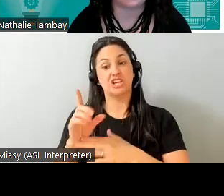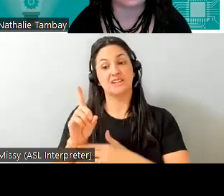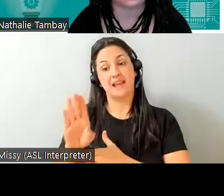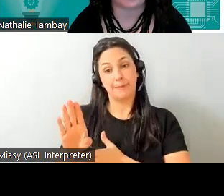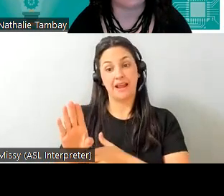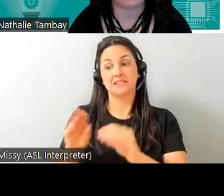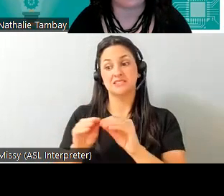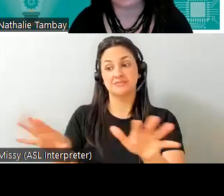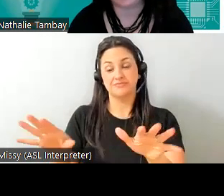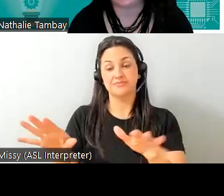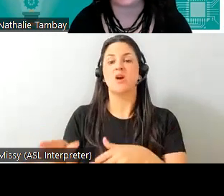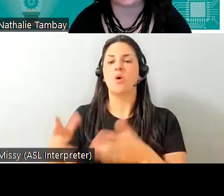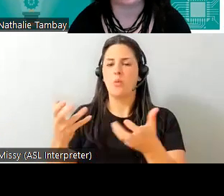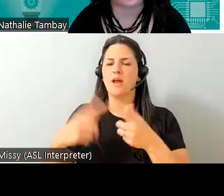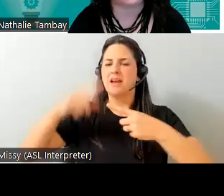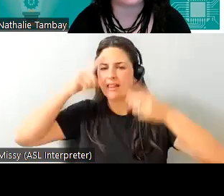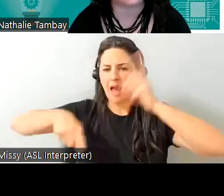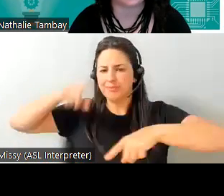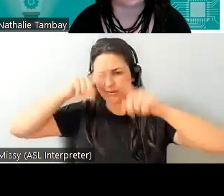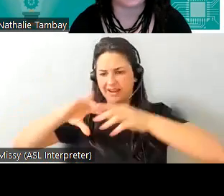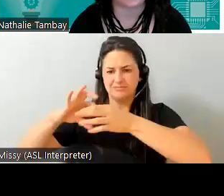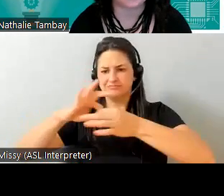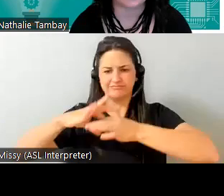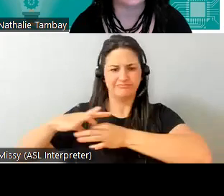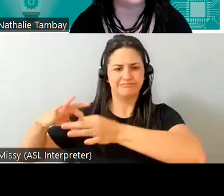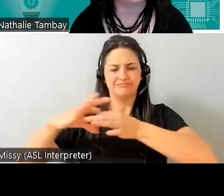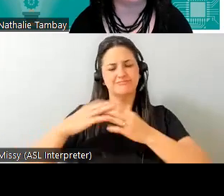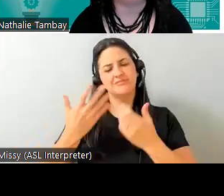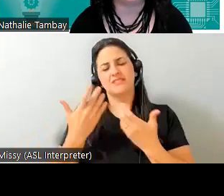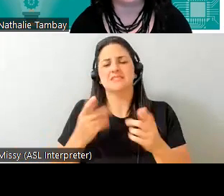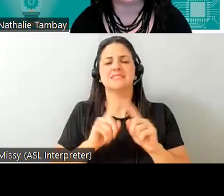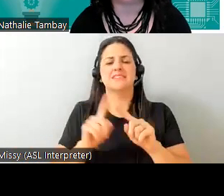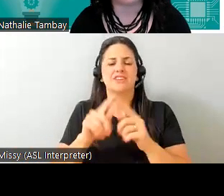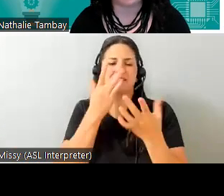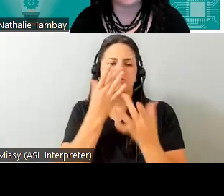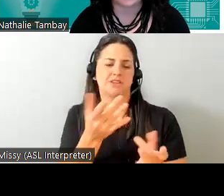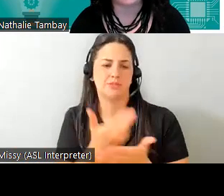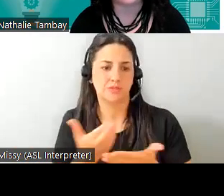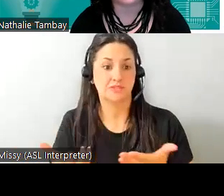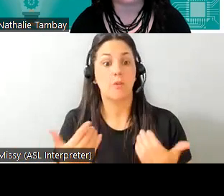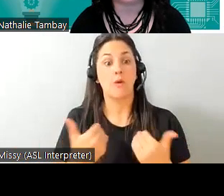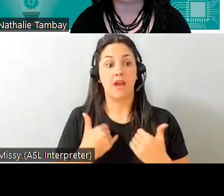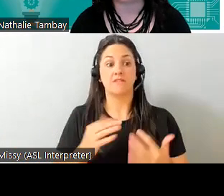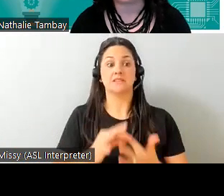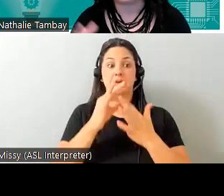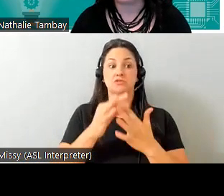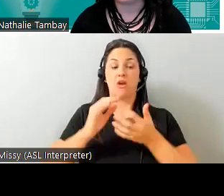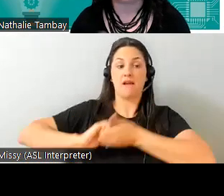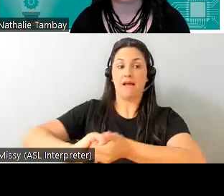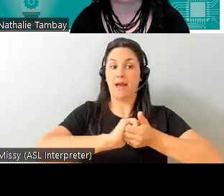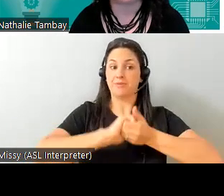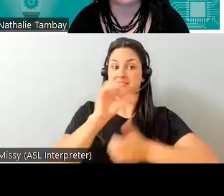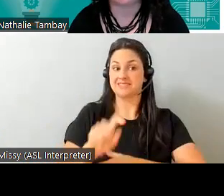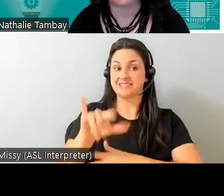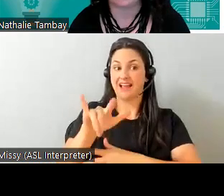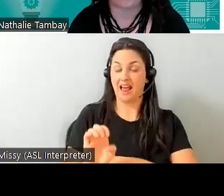to collaborate and to have availability to so many interesting resources uh we do have a collaborative style um so there may